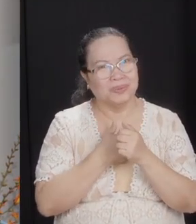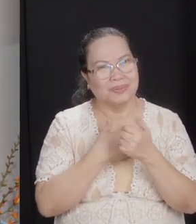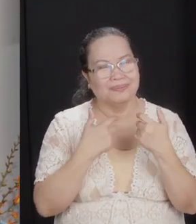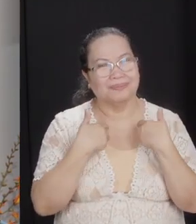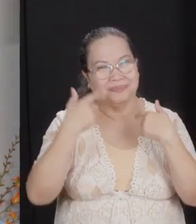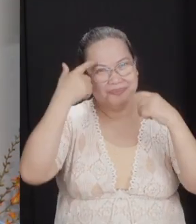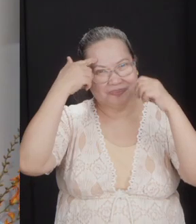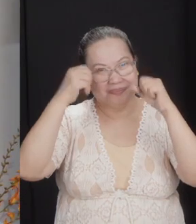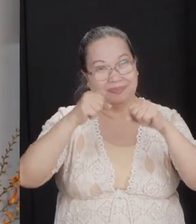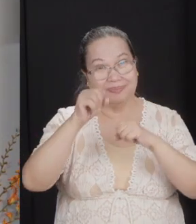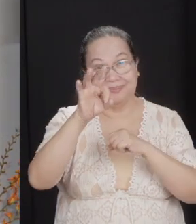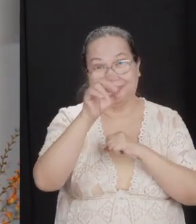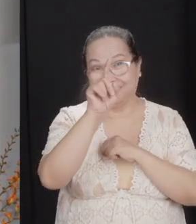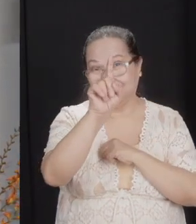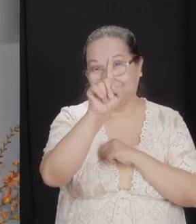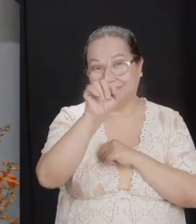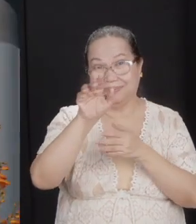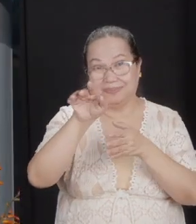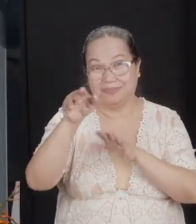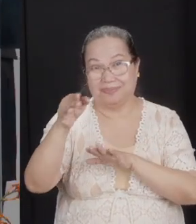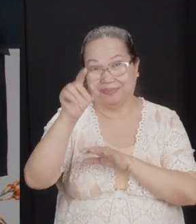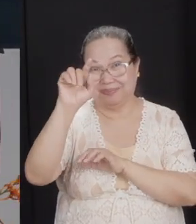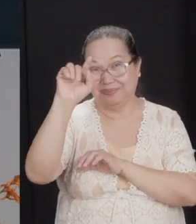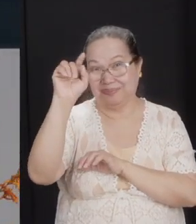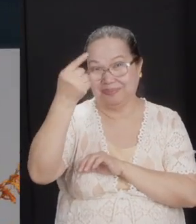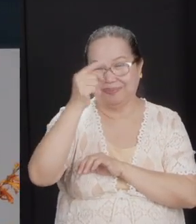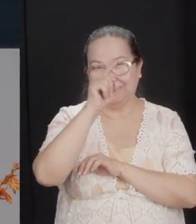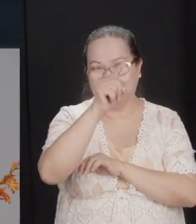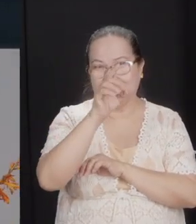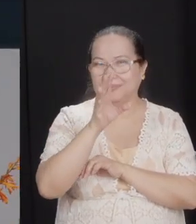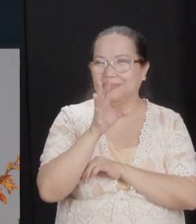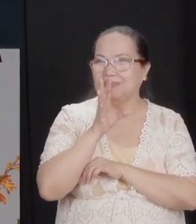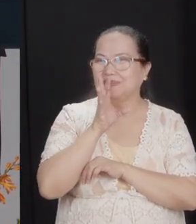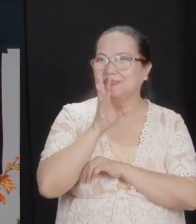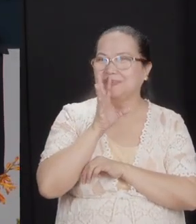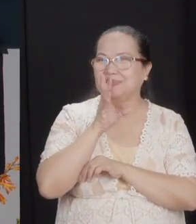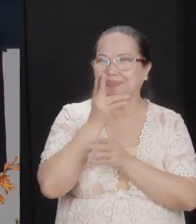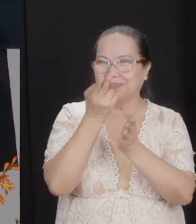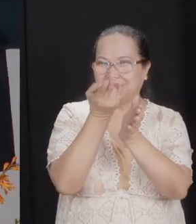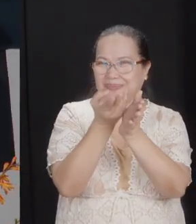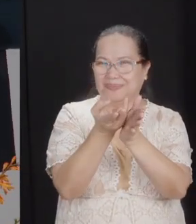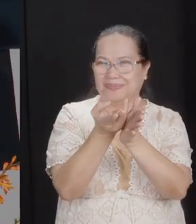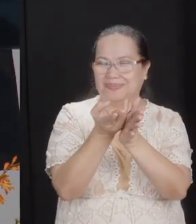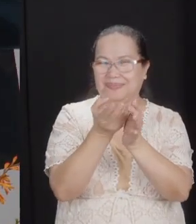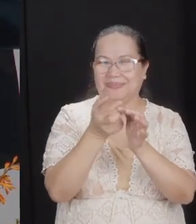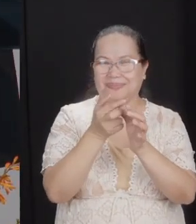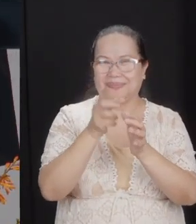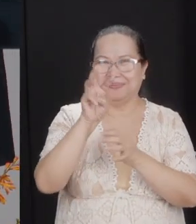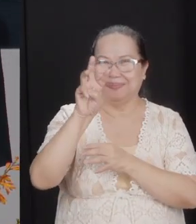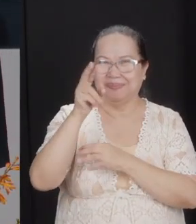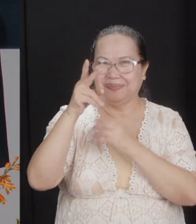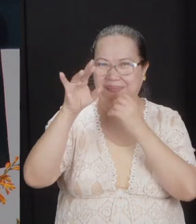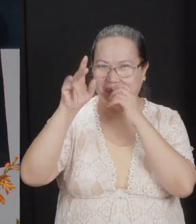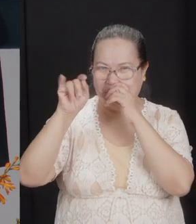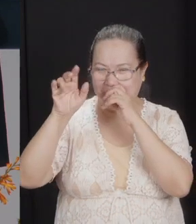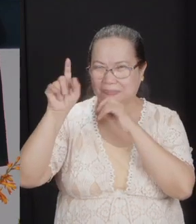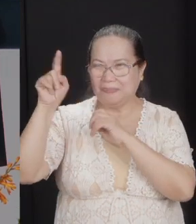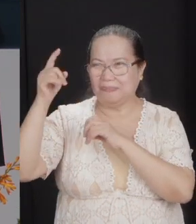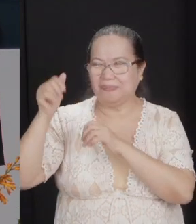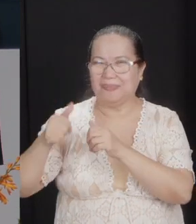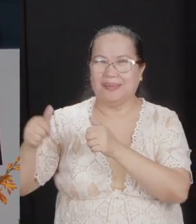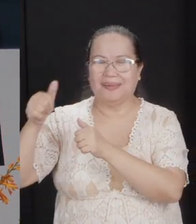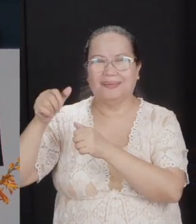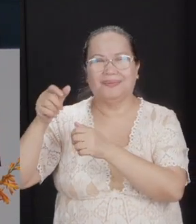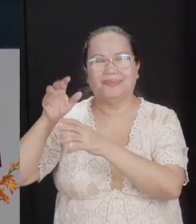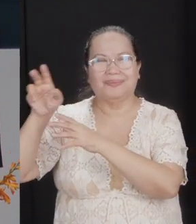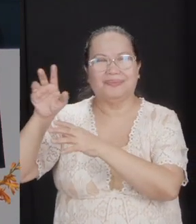agreement. If one of us dies before the other, the other must speak at his funeral. Whitfield died ahead, and John Wesley gave